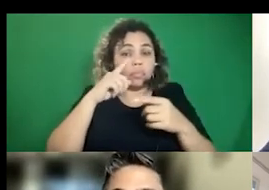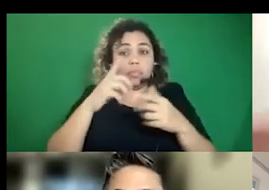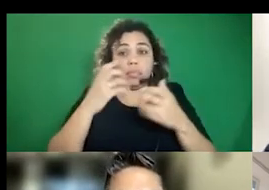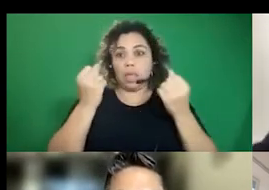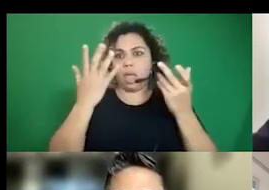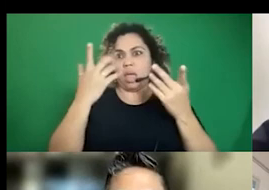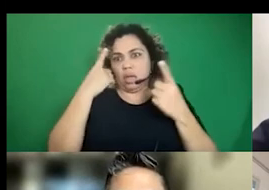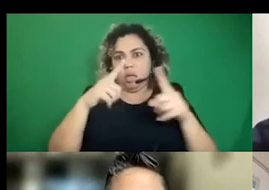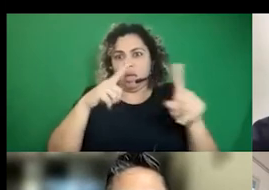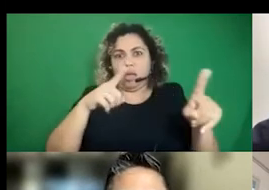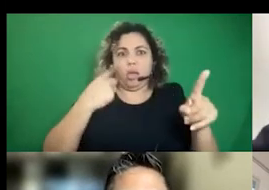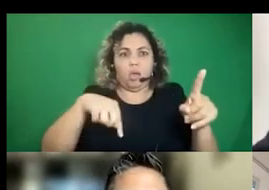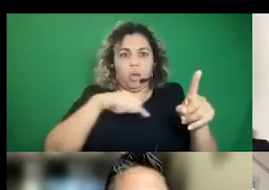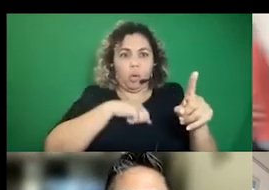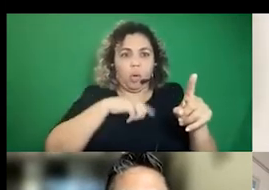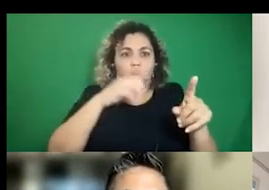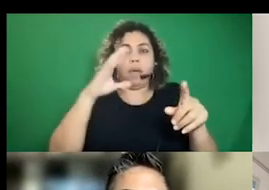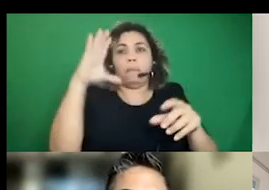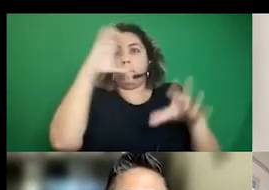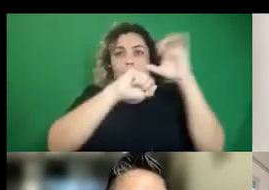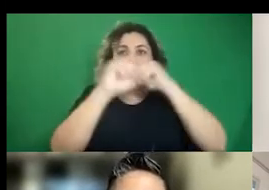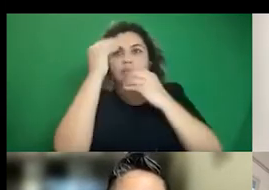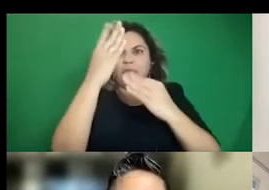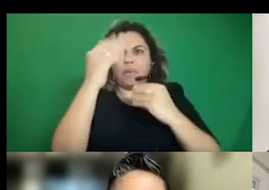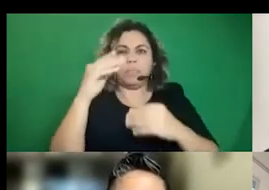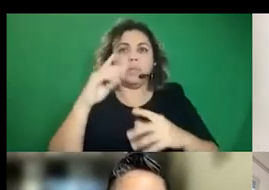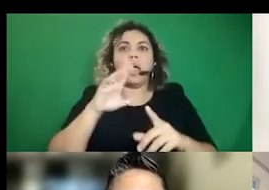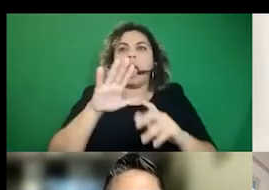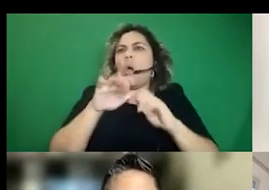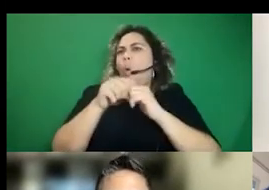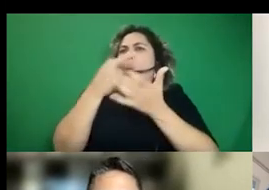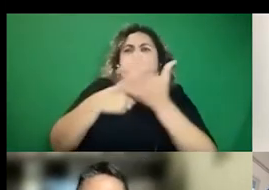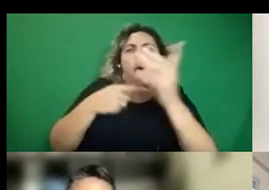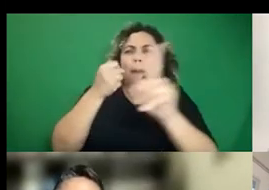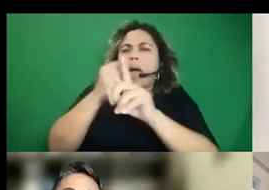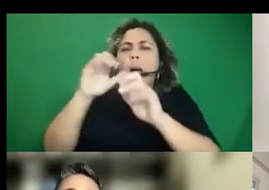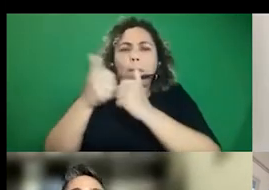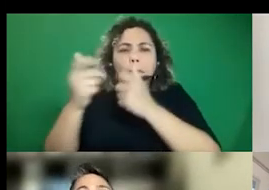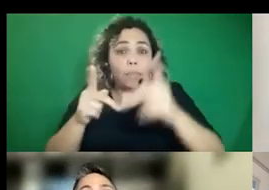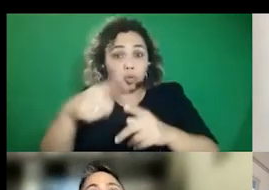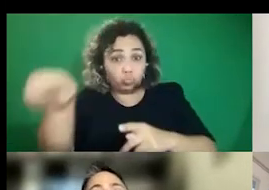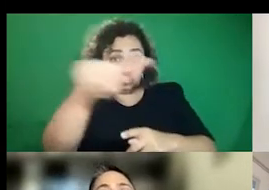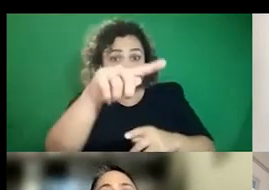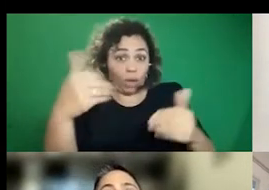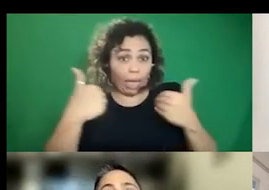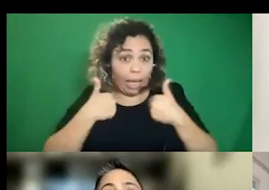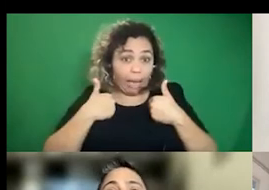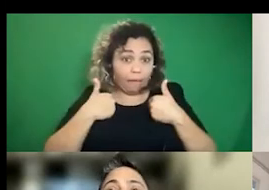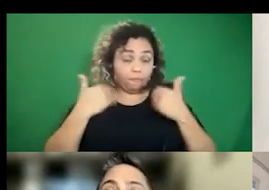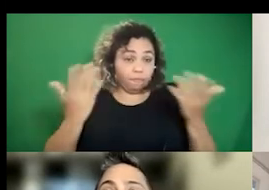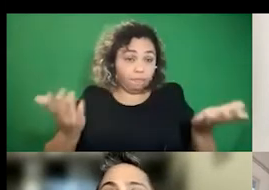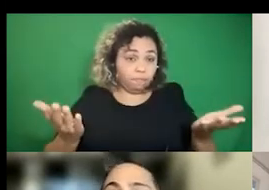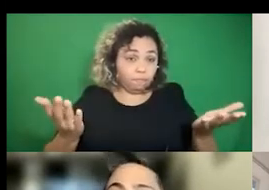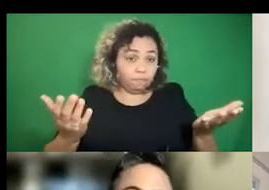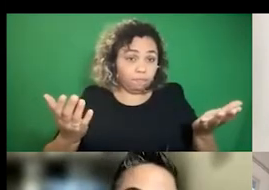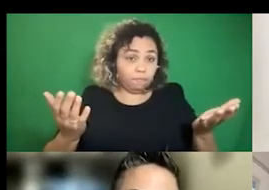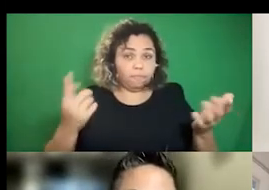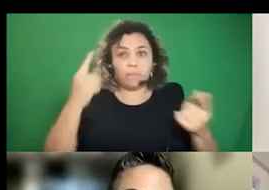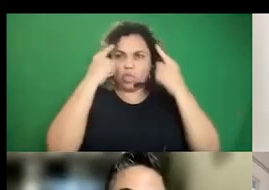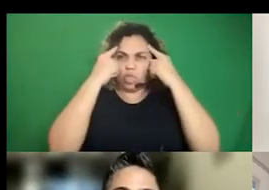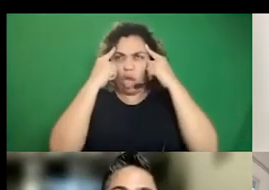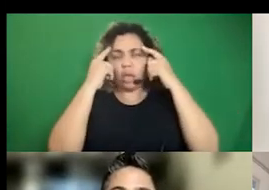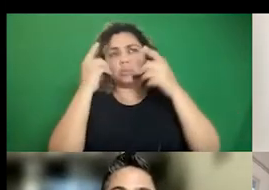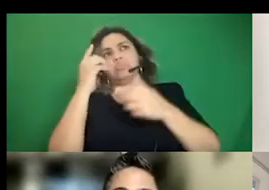here around racialized disinfo and what's impacting our communities. If, if folks have any, like, what's, uh, thoughts or